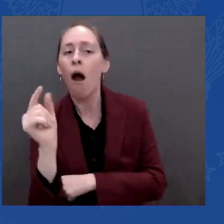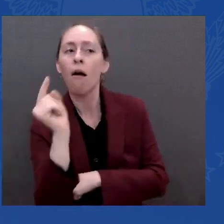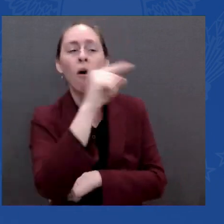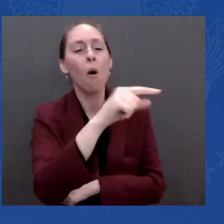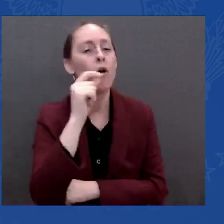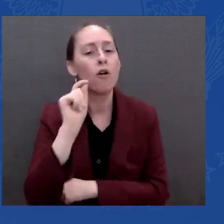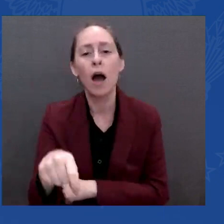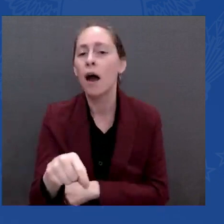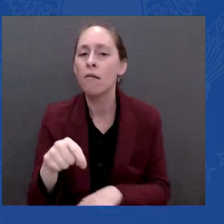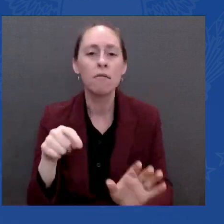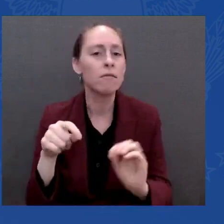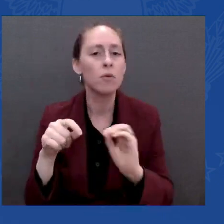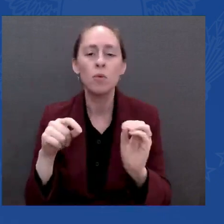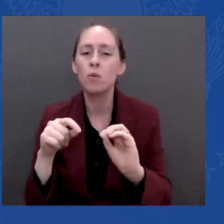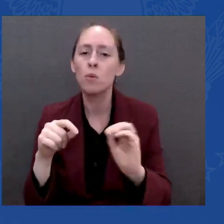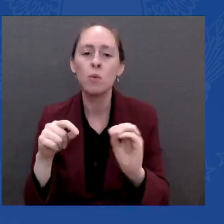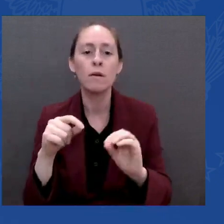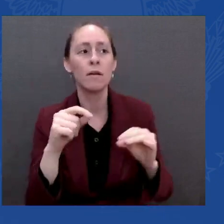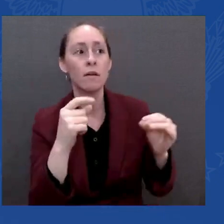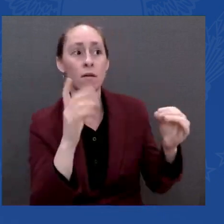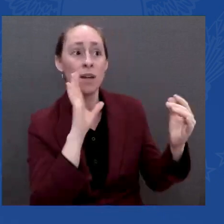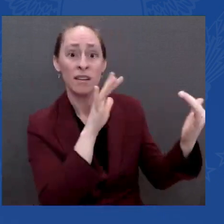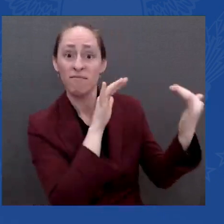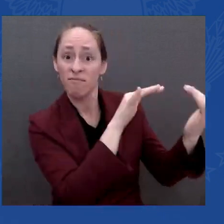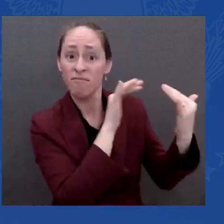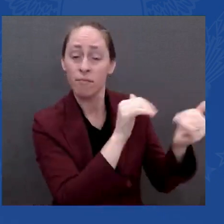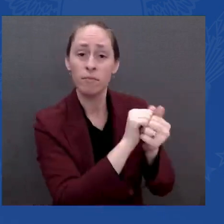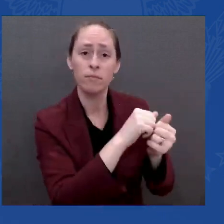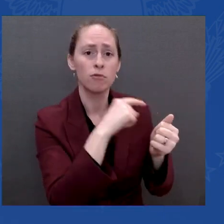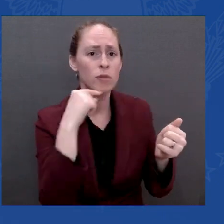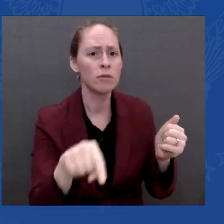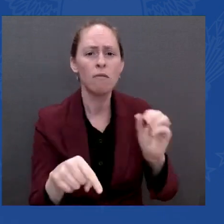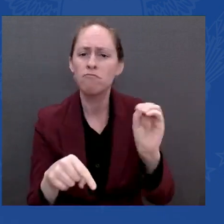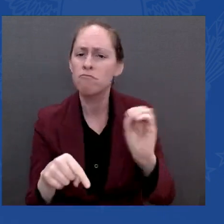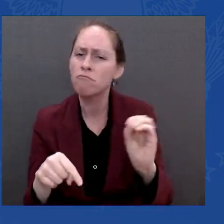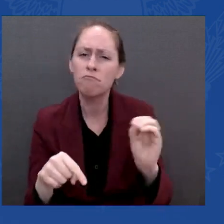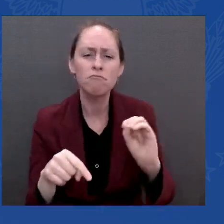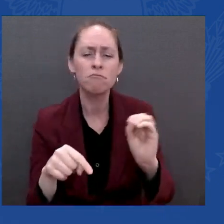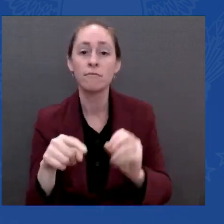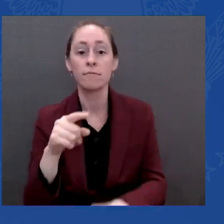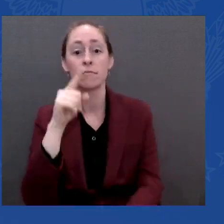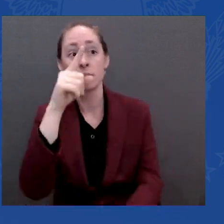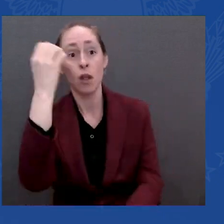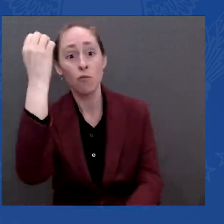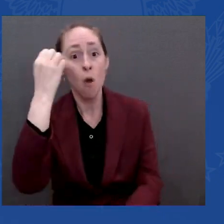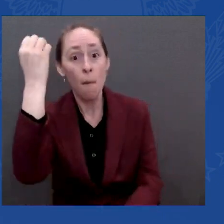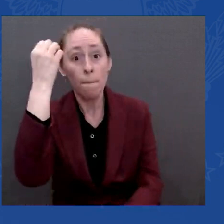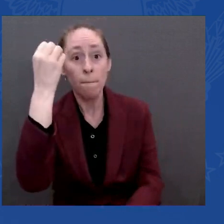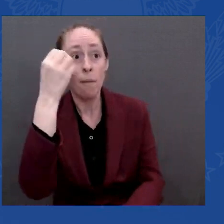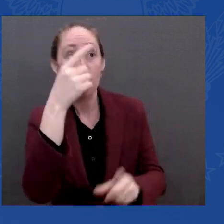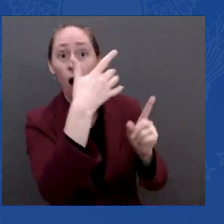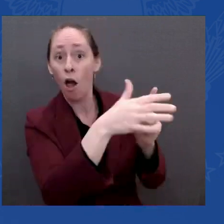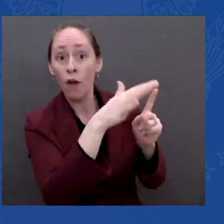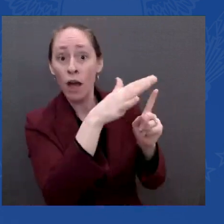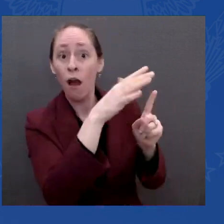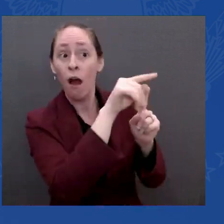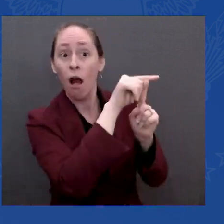not going to Europe to fight in Ukraine, but to defend our NATO allies and reassure those allies in the East.